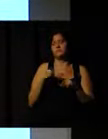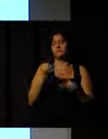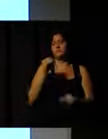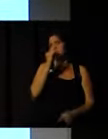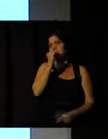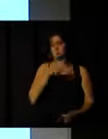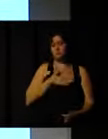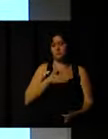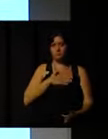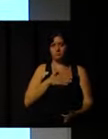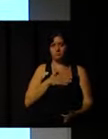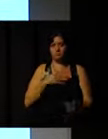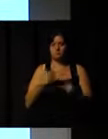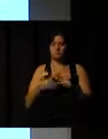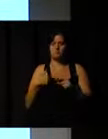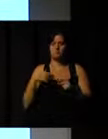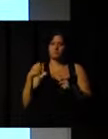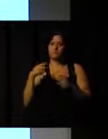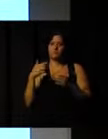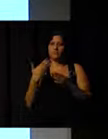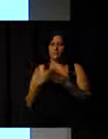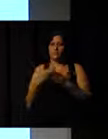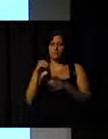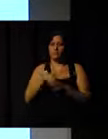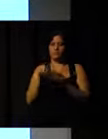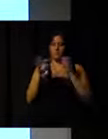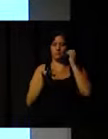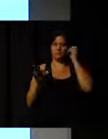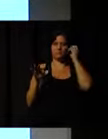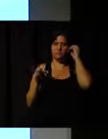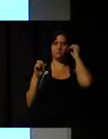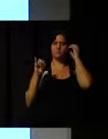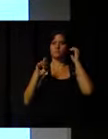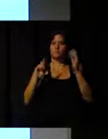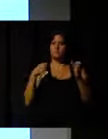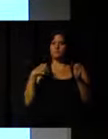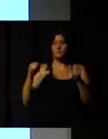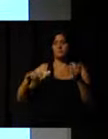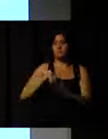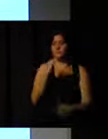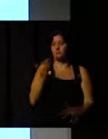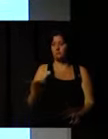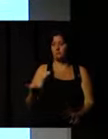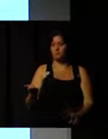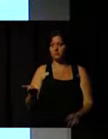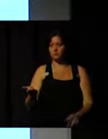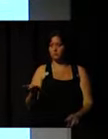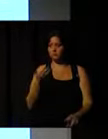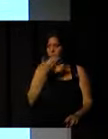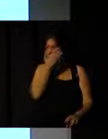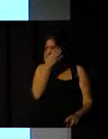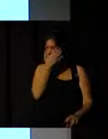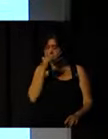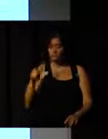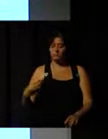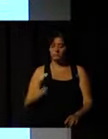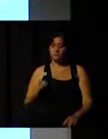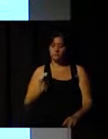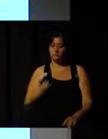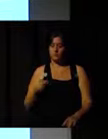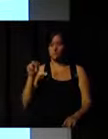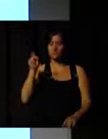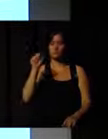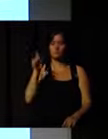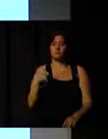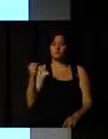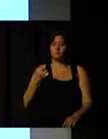we need students at the university. Otherwise, I can be fired. But, that's life. So, what